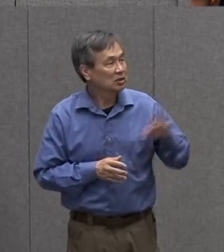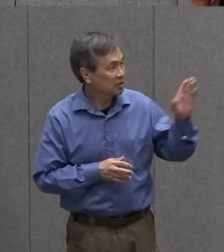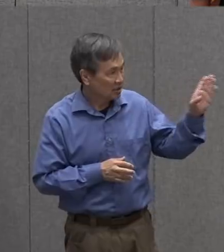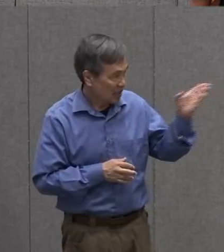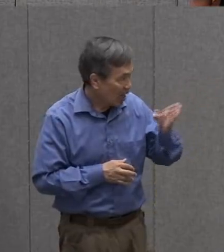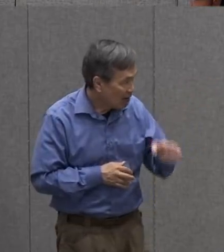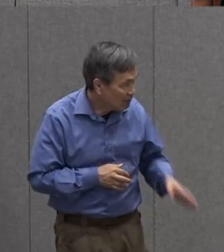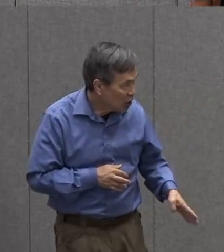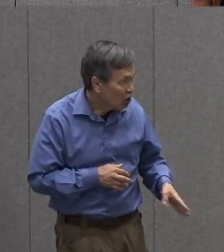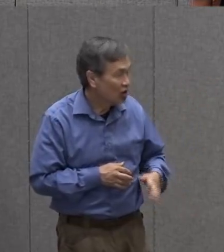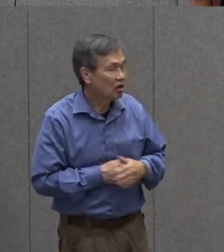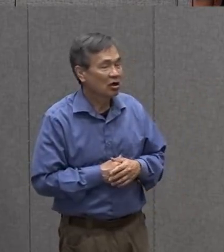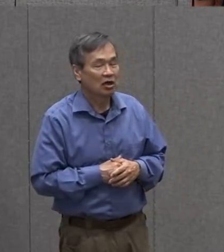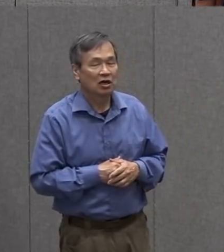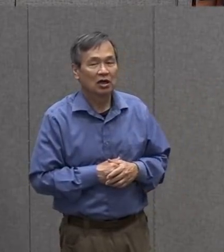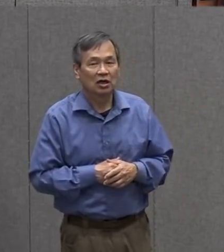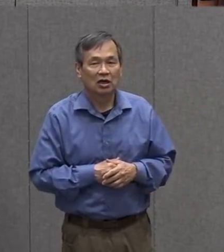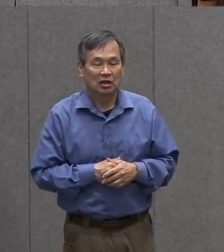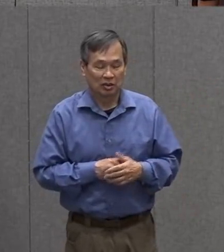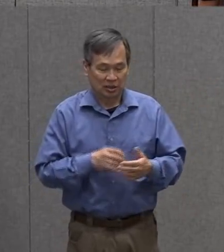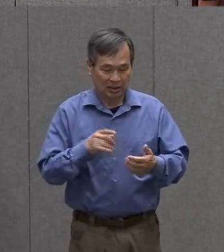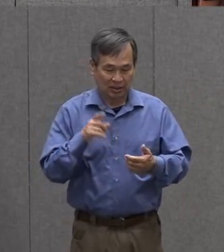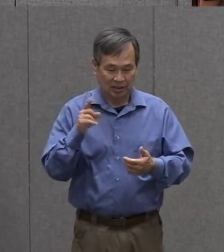it does not breathe